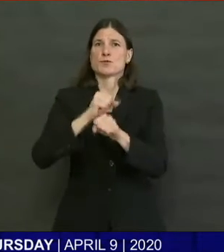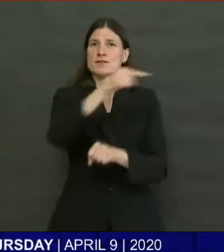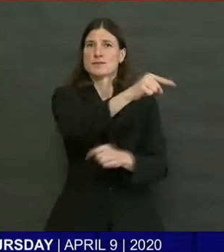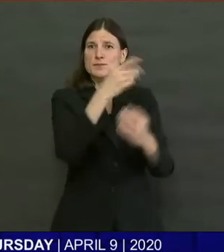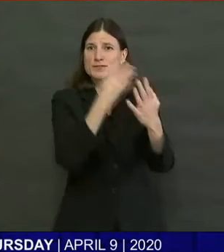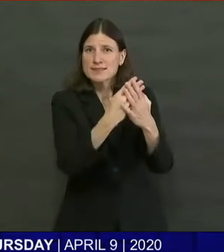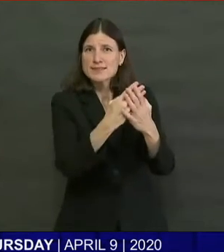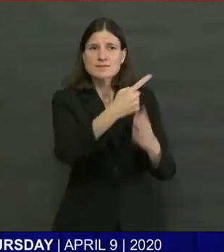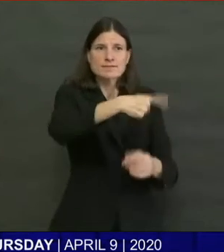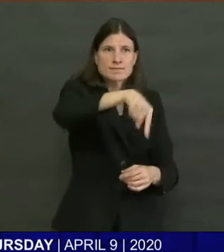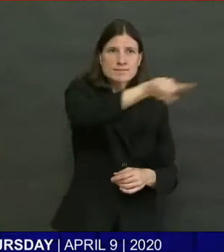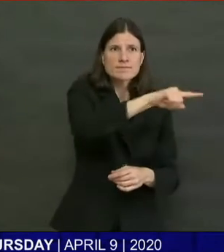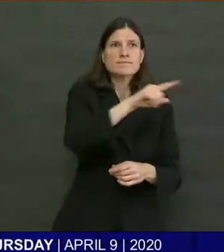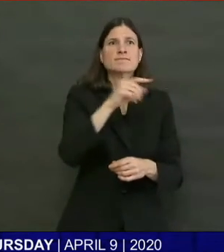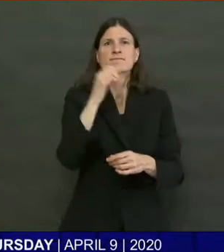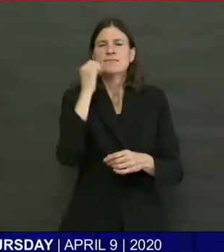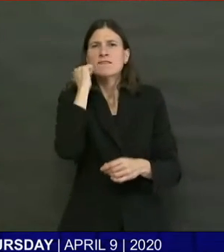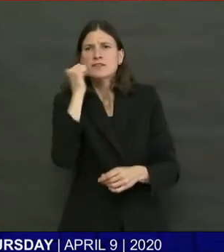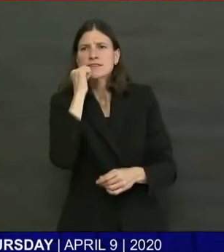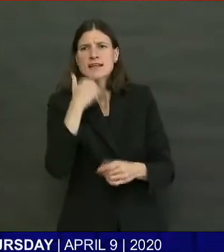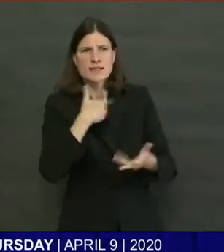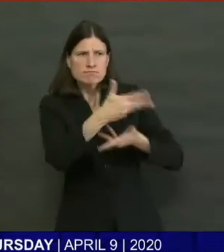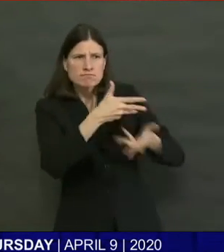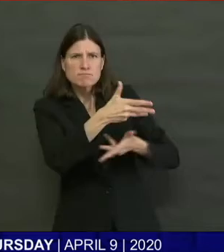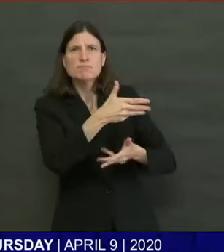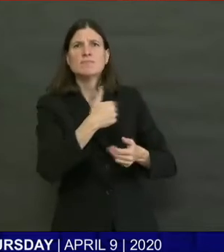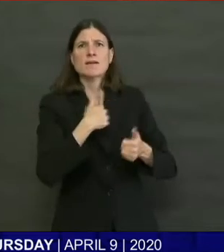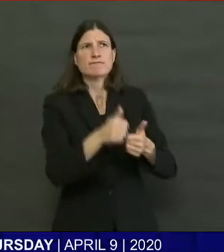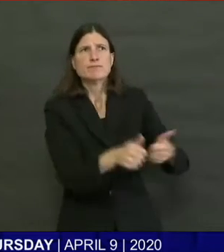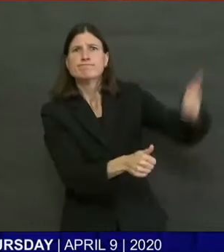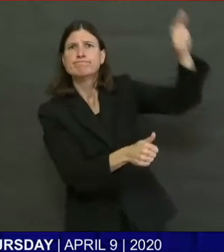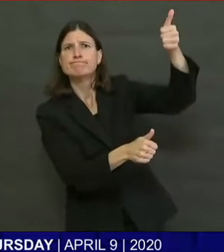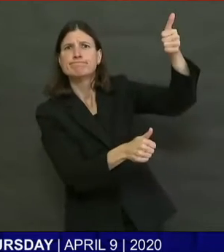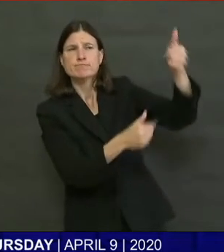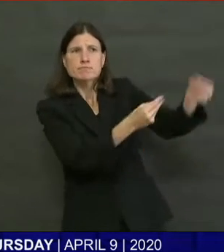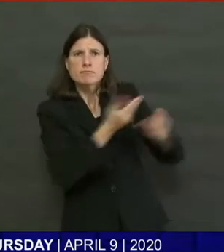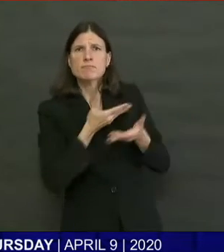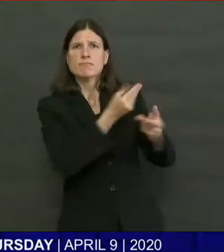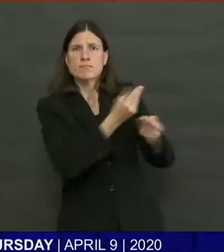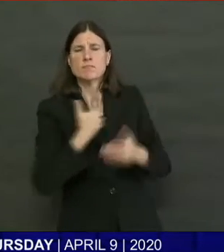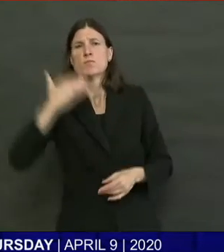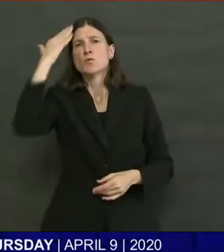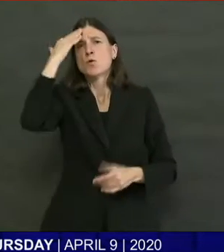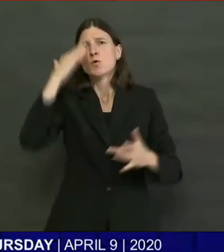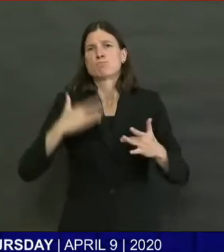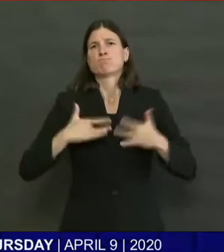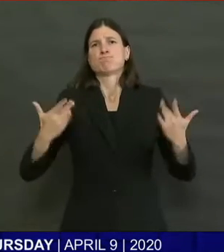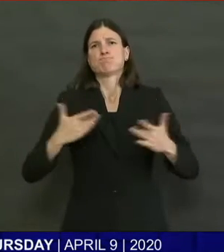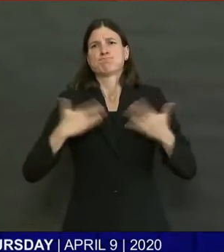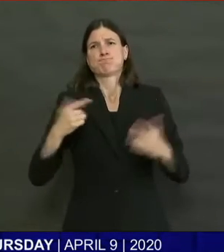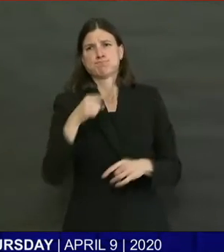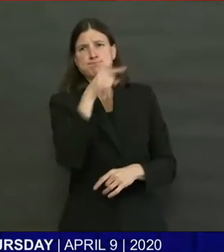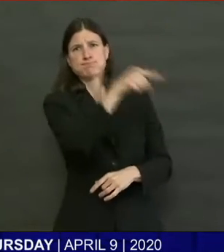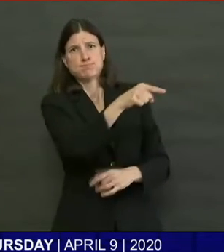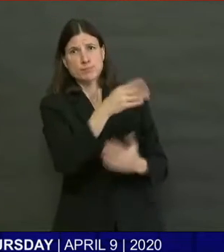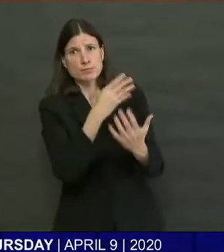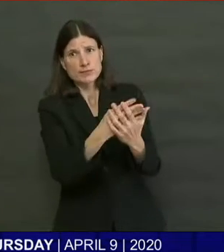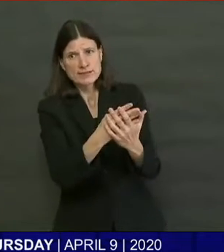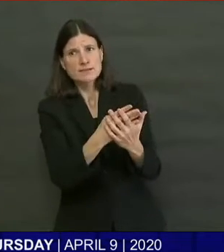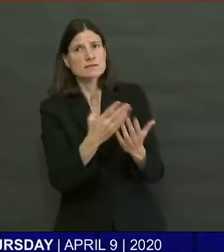we can do to keep you safe, to keep you healthy, to make sure you are informed.